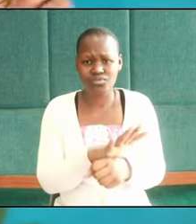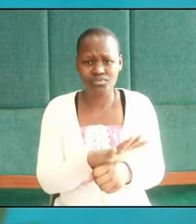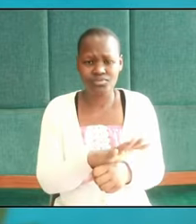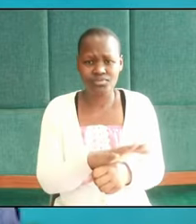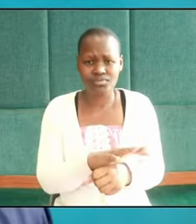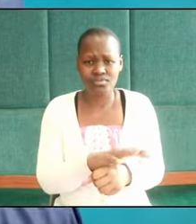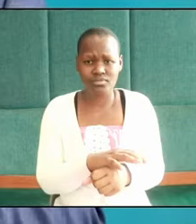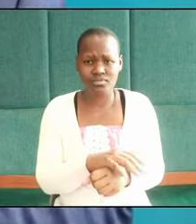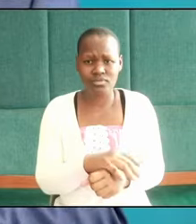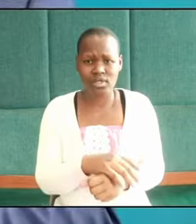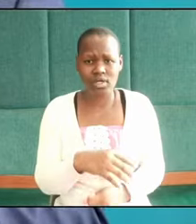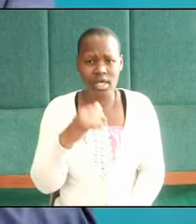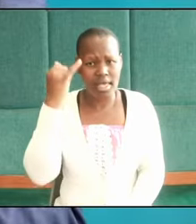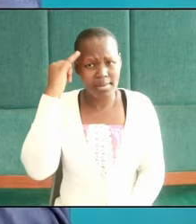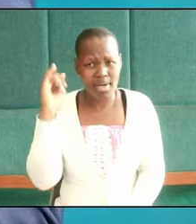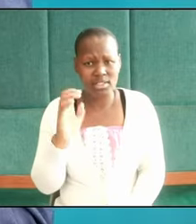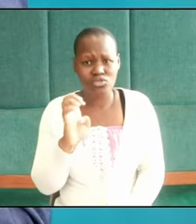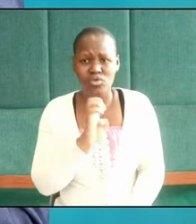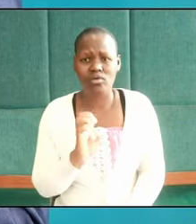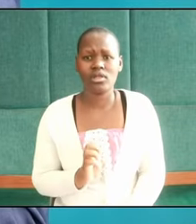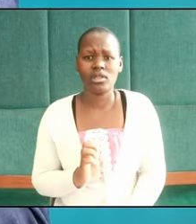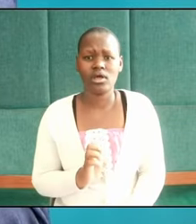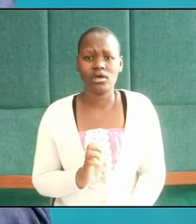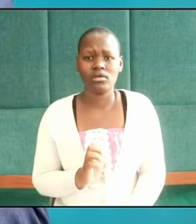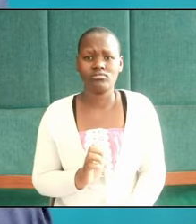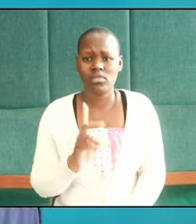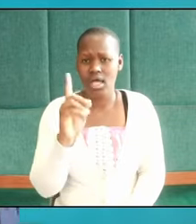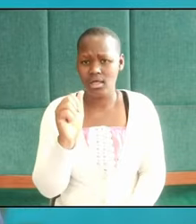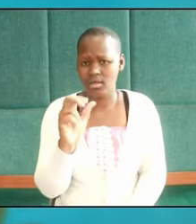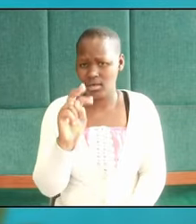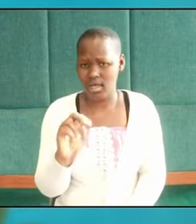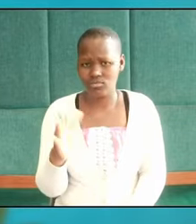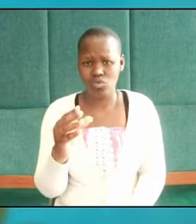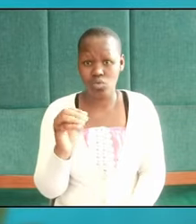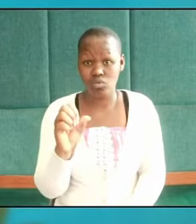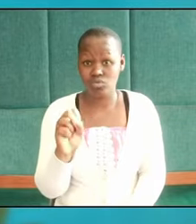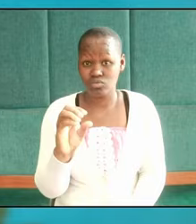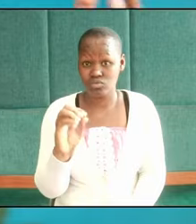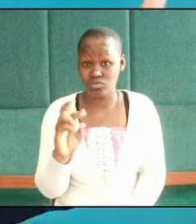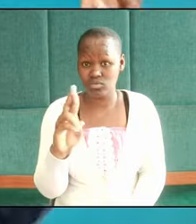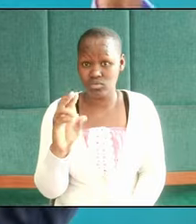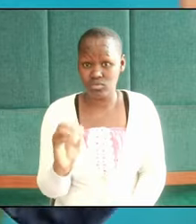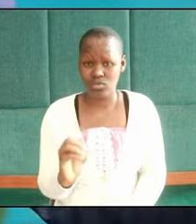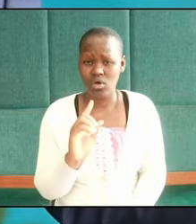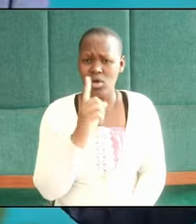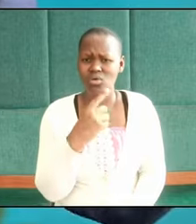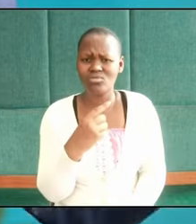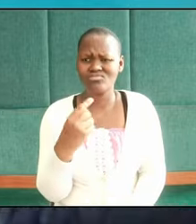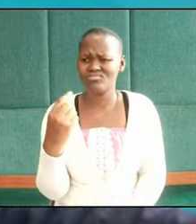Imagine of elder, elder dinosaur, who a few